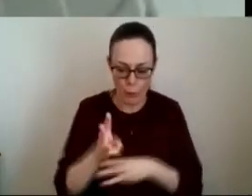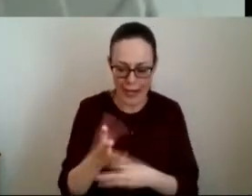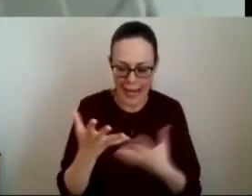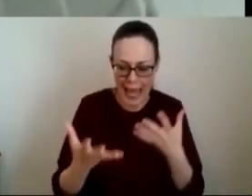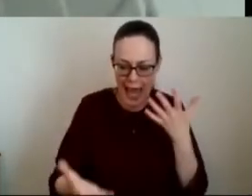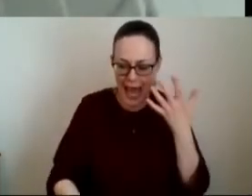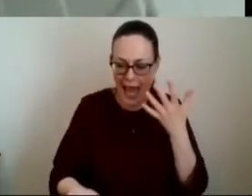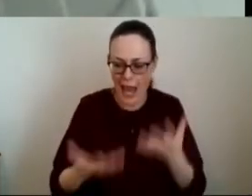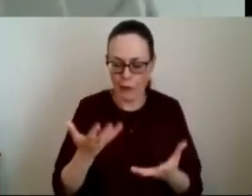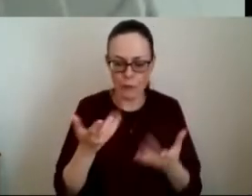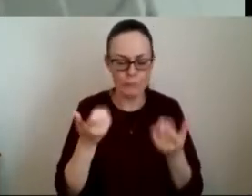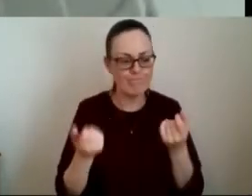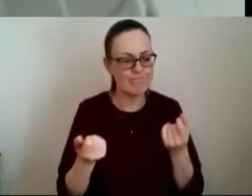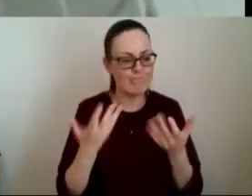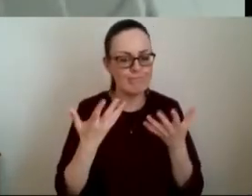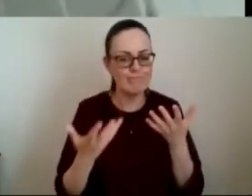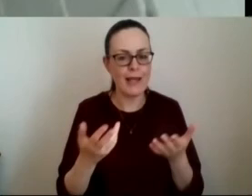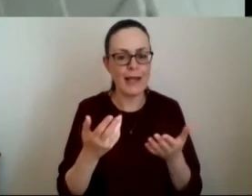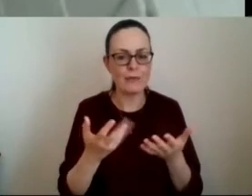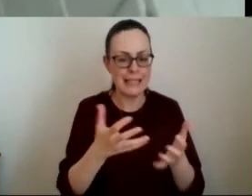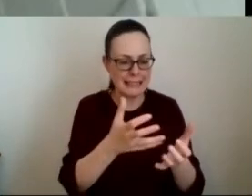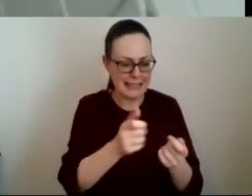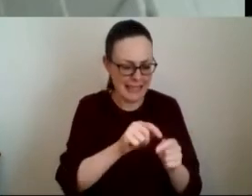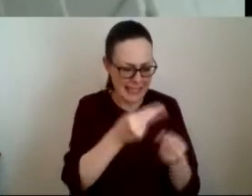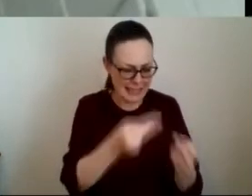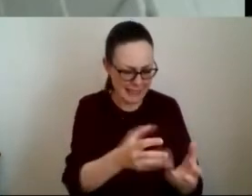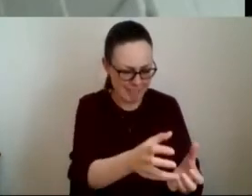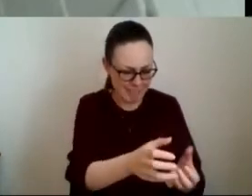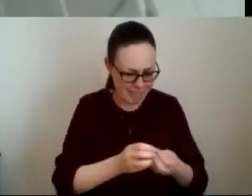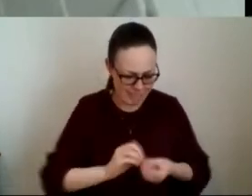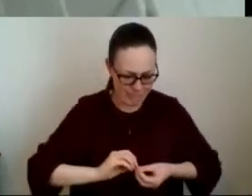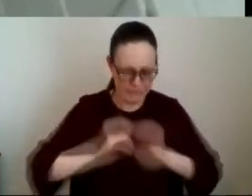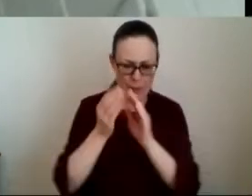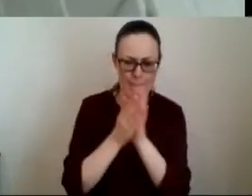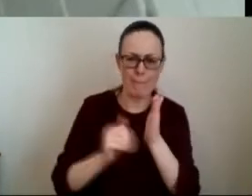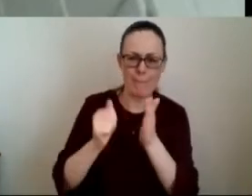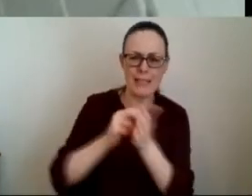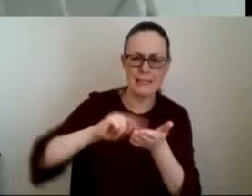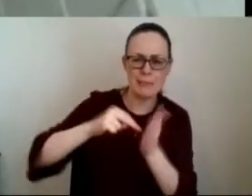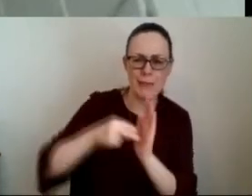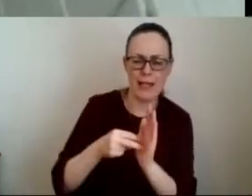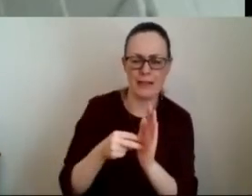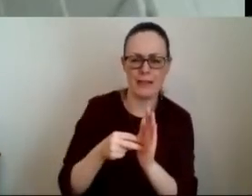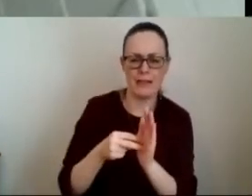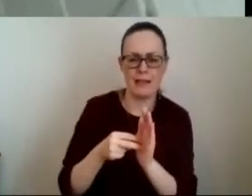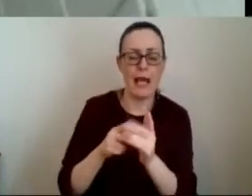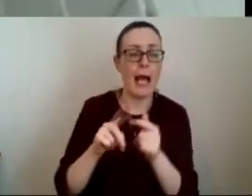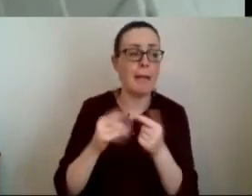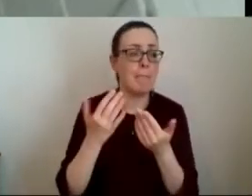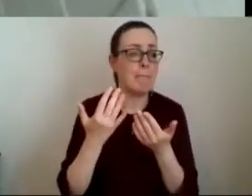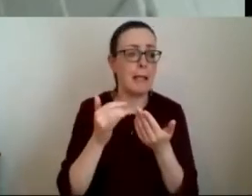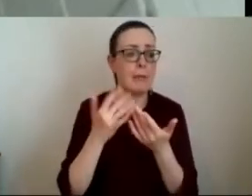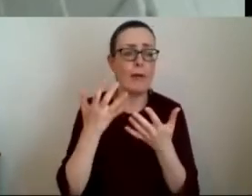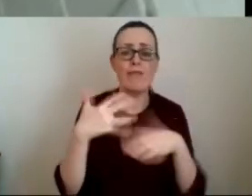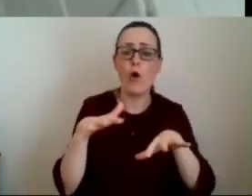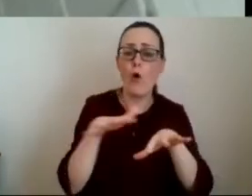and putting it into a a business plan and and some of it may be overlapping maybe we've got to bring